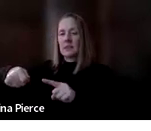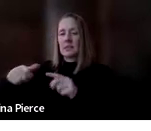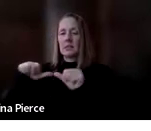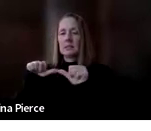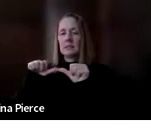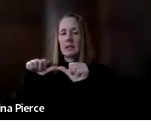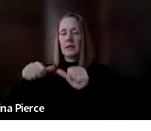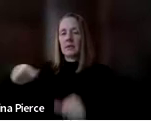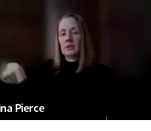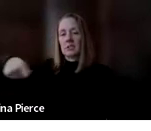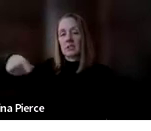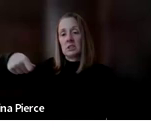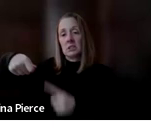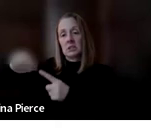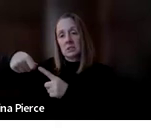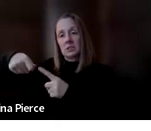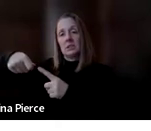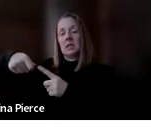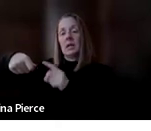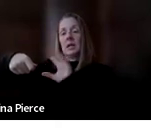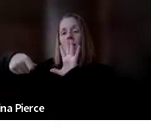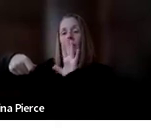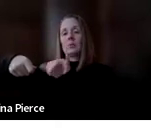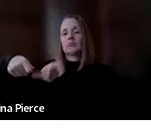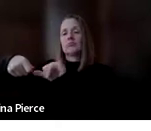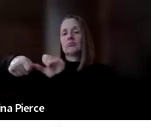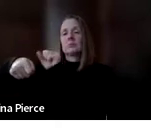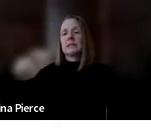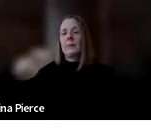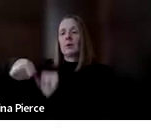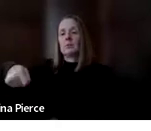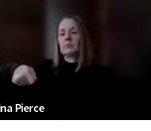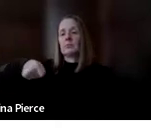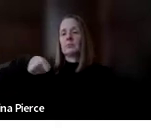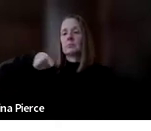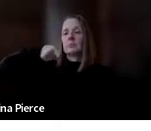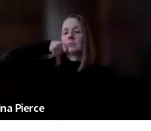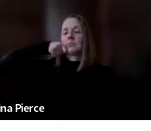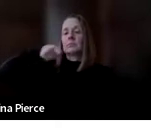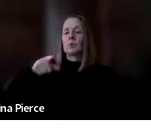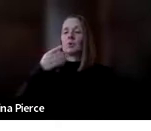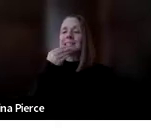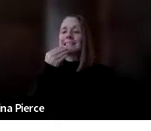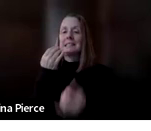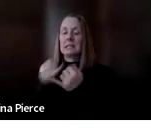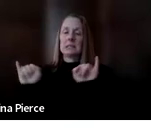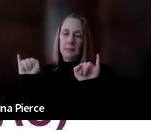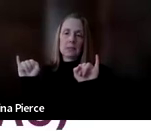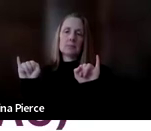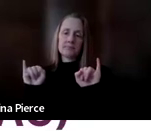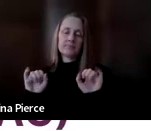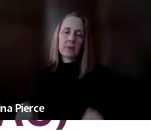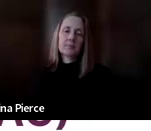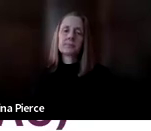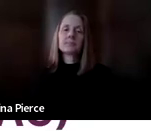might have a tremor have a hard time keeping food on their silverware can help them eat more independently so we have lots and lots and lots of things this is just a tiny little